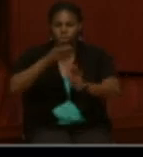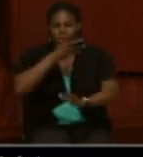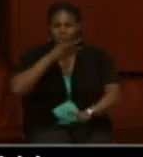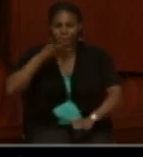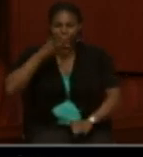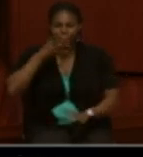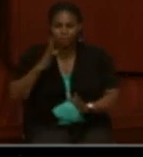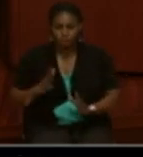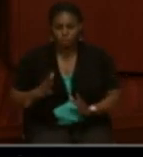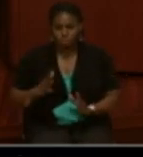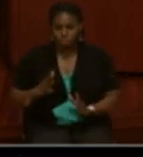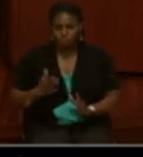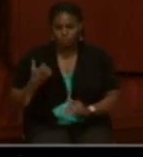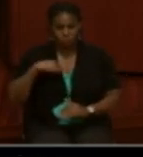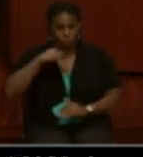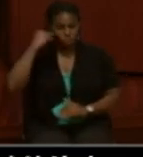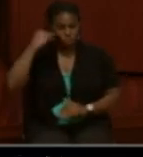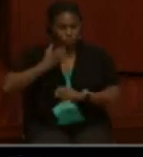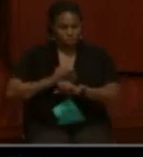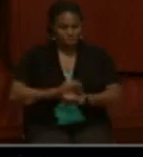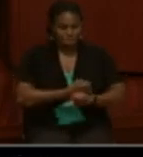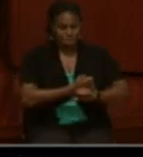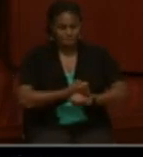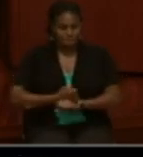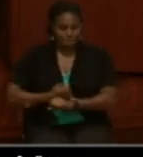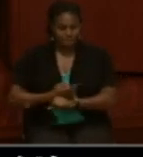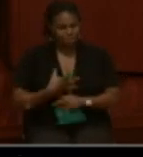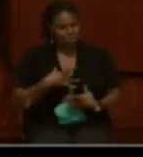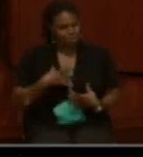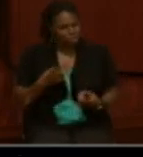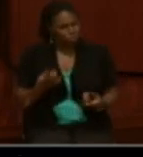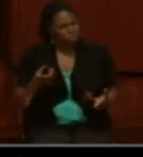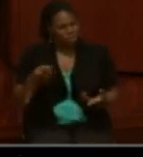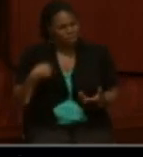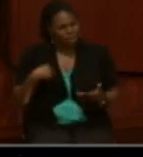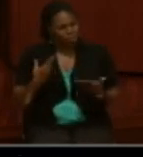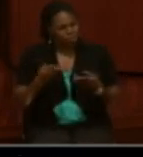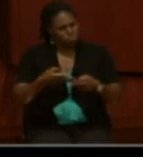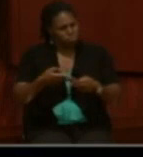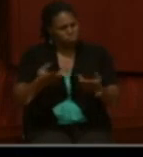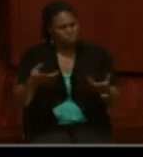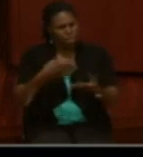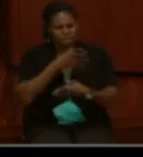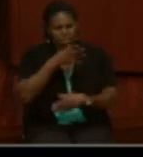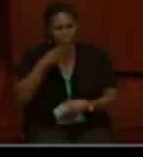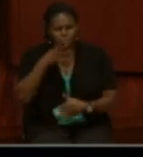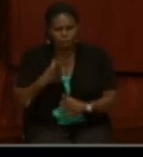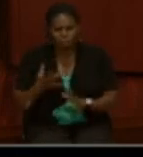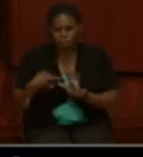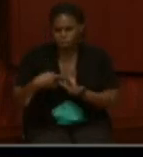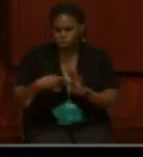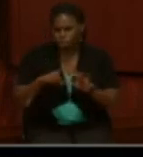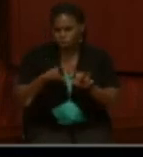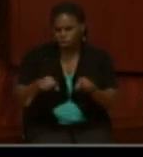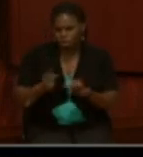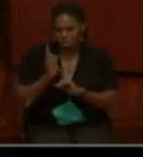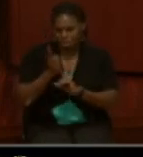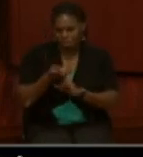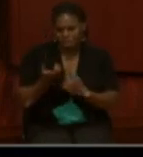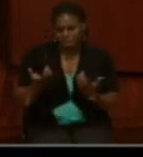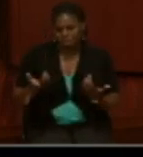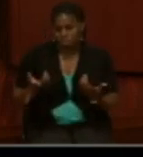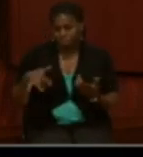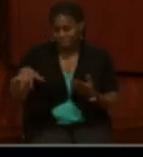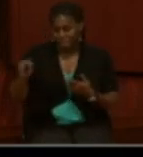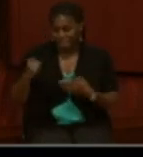So we know that he's a slave. So it's interesting that they have him as a farmer. And I'm going to show a card in a few minutes that will show that he is in